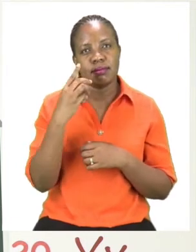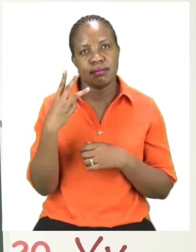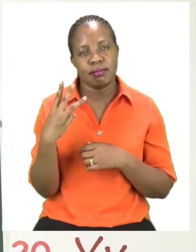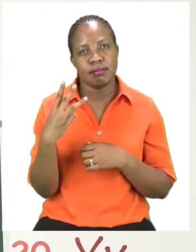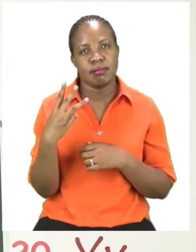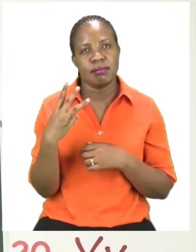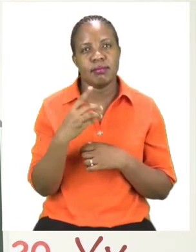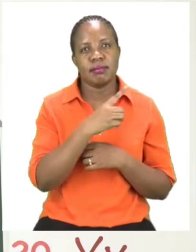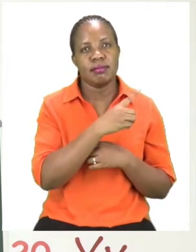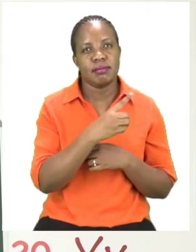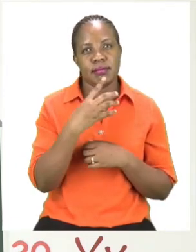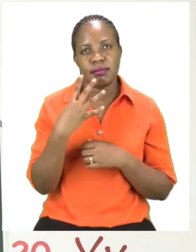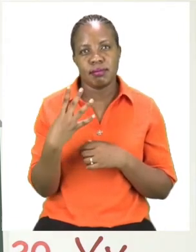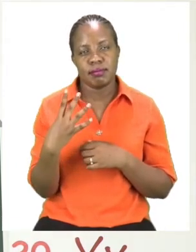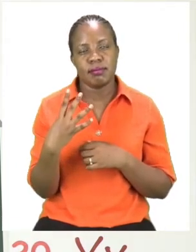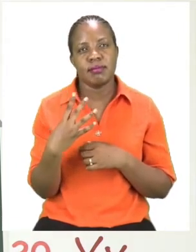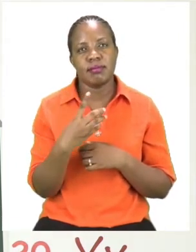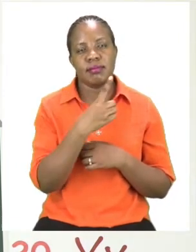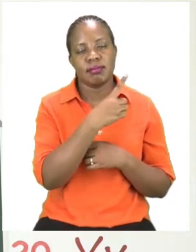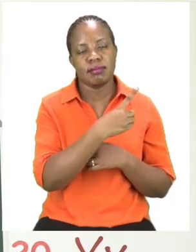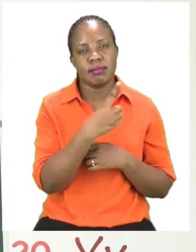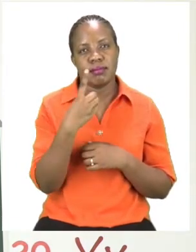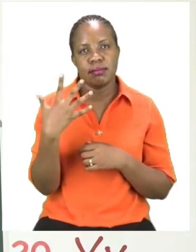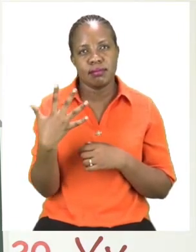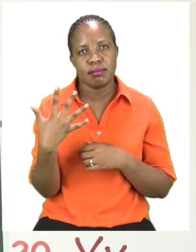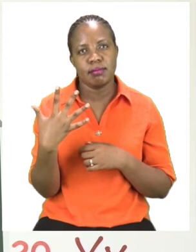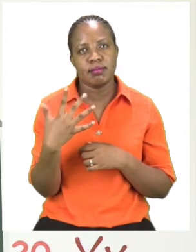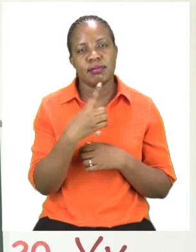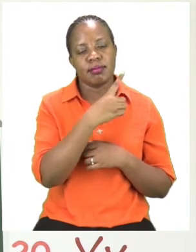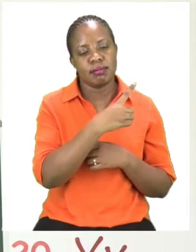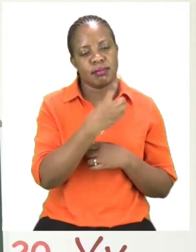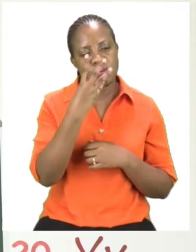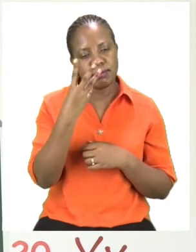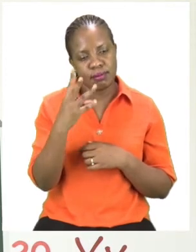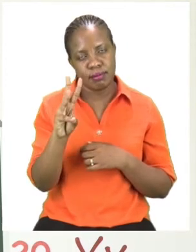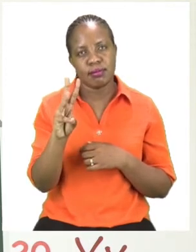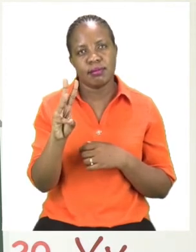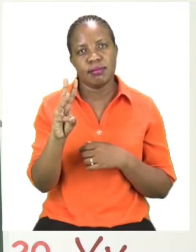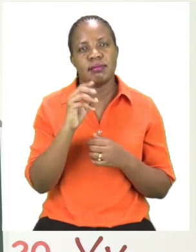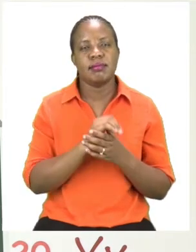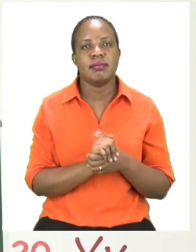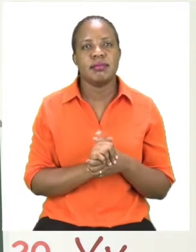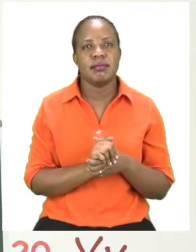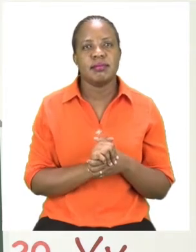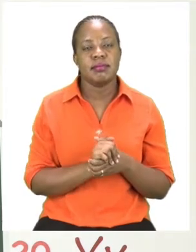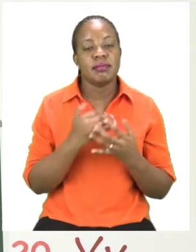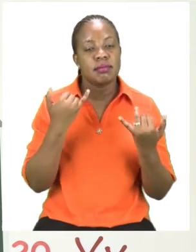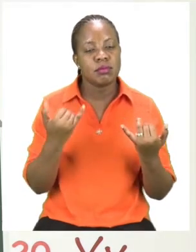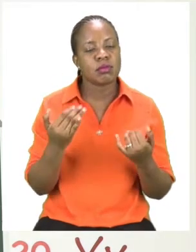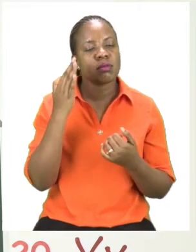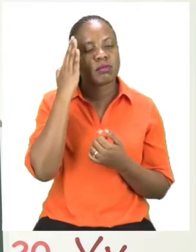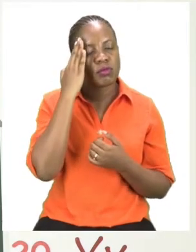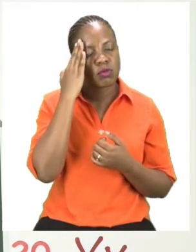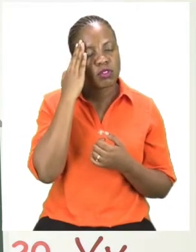14, 15, 16. So we now know that our